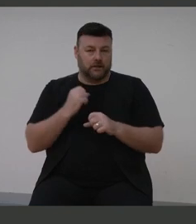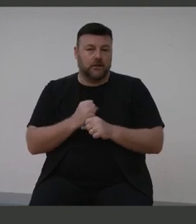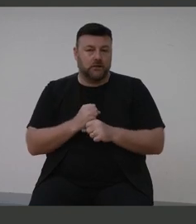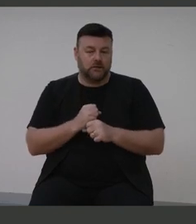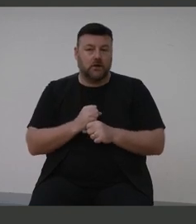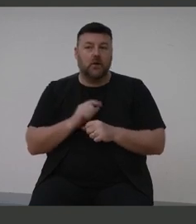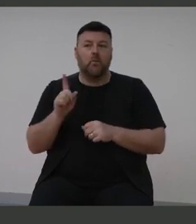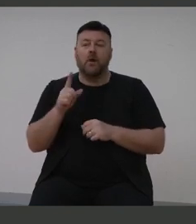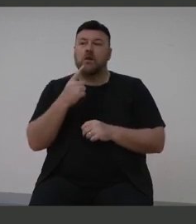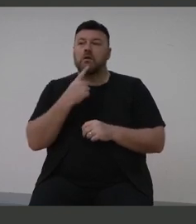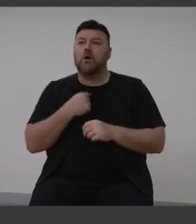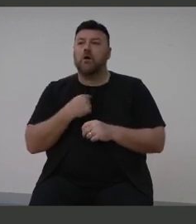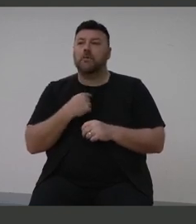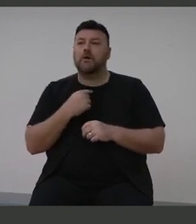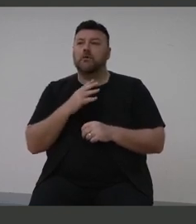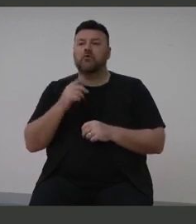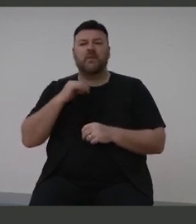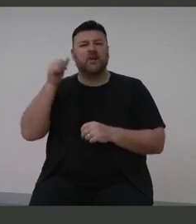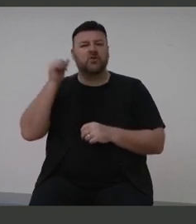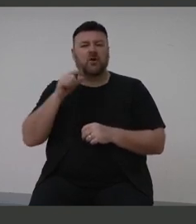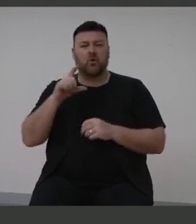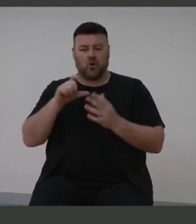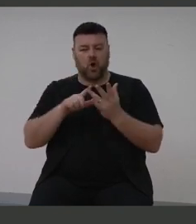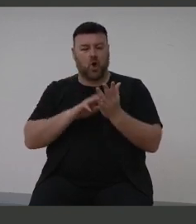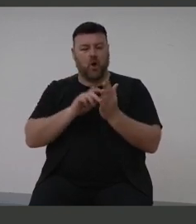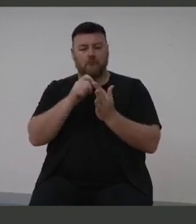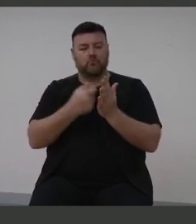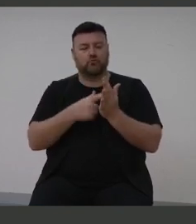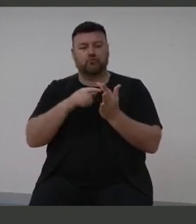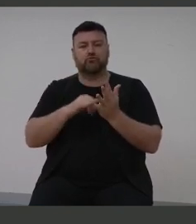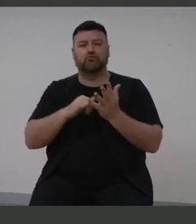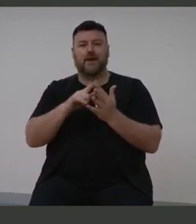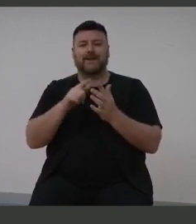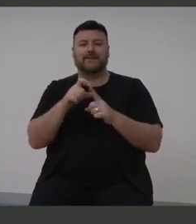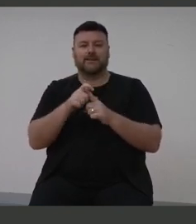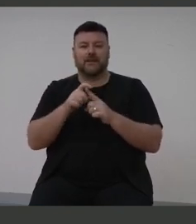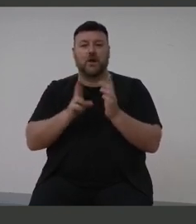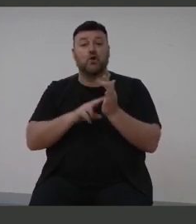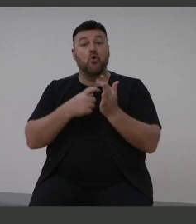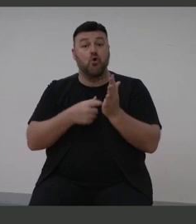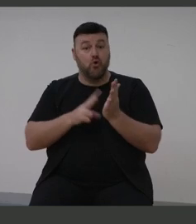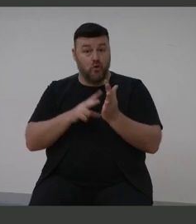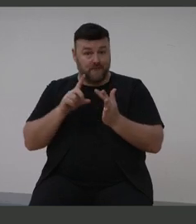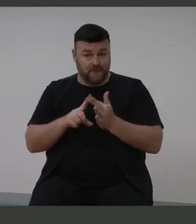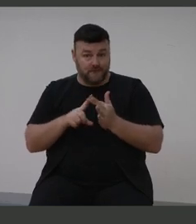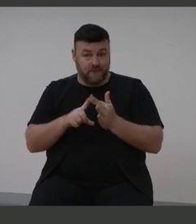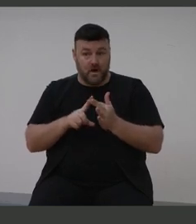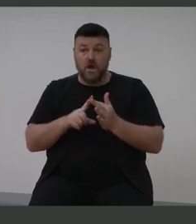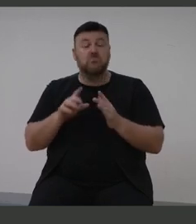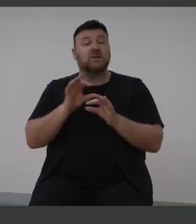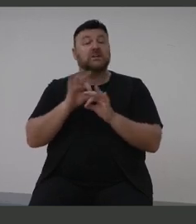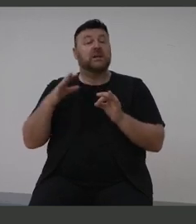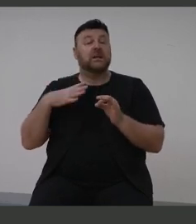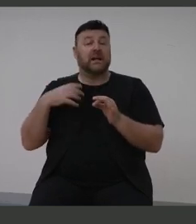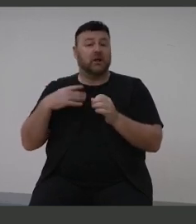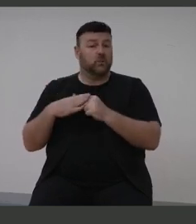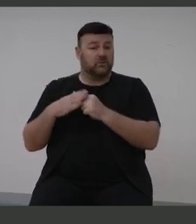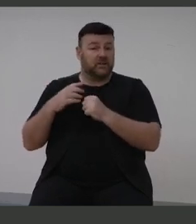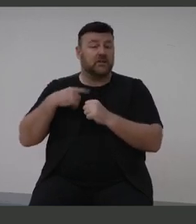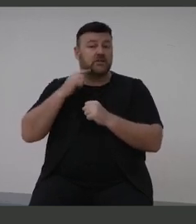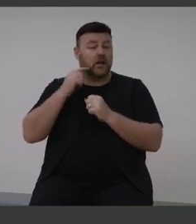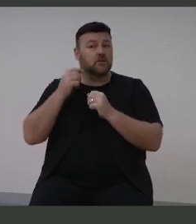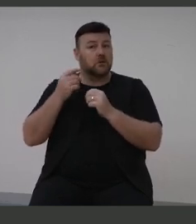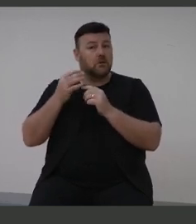what I was told from the surgeon, a compressed nerve. His hearing came back naturally without any intervention, which he's one of the lucky ones.